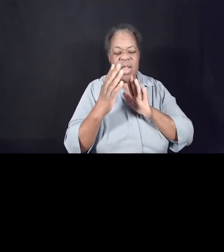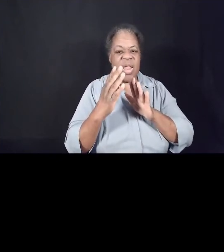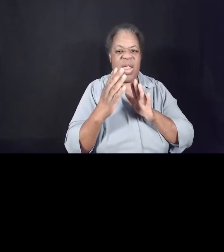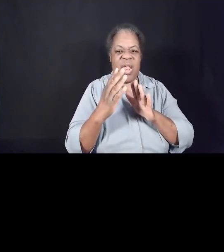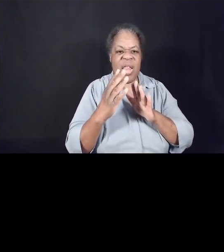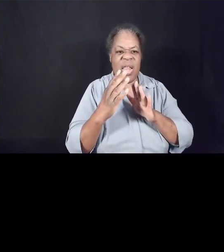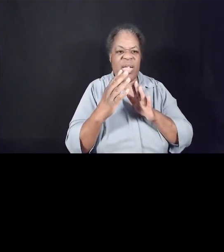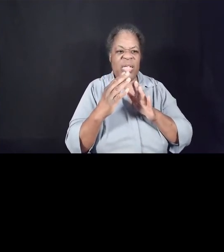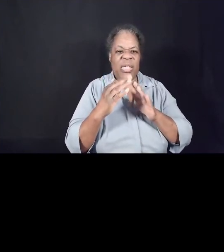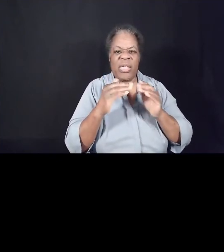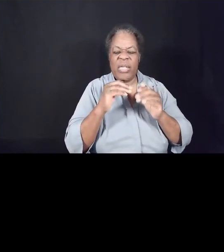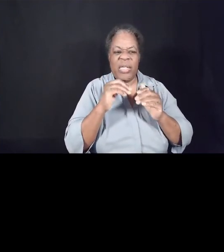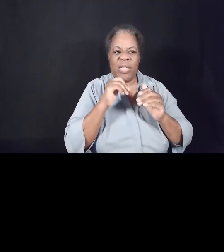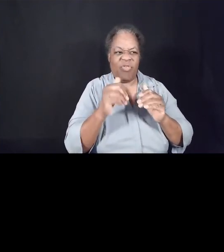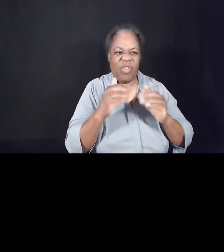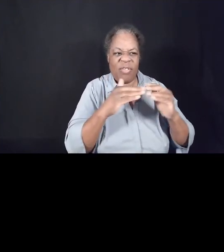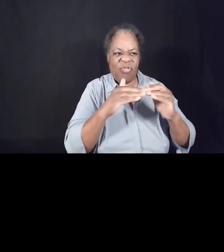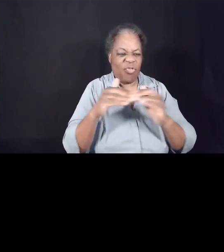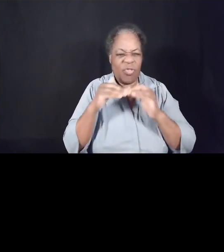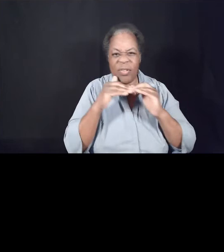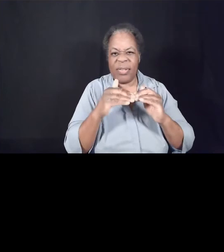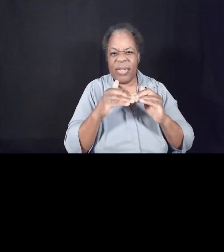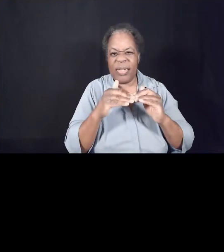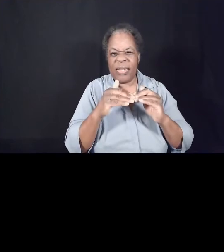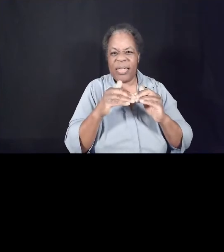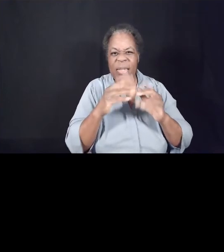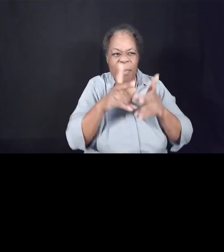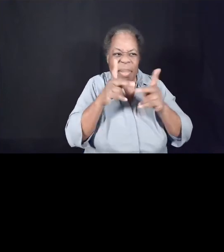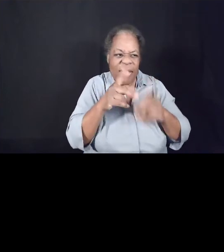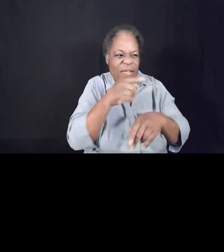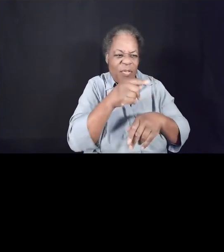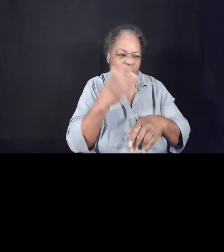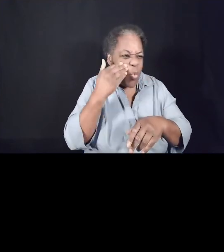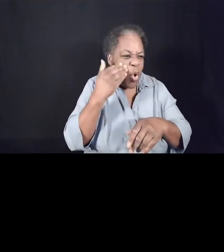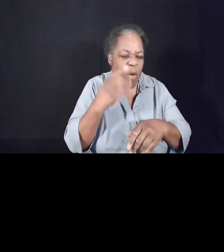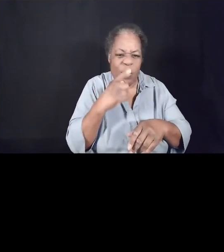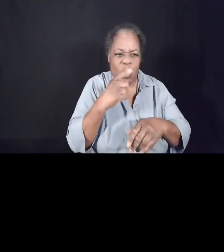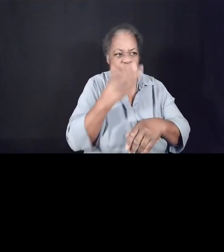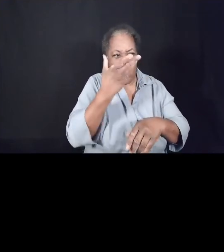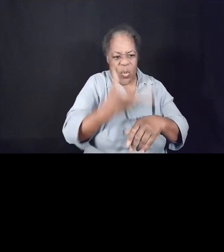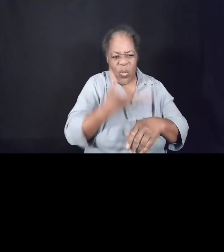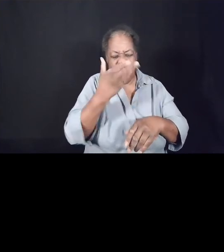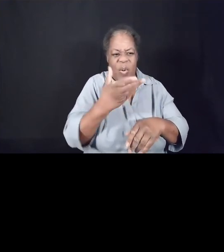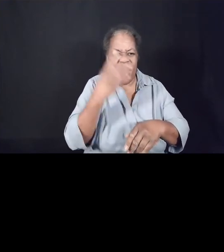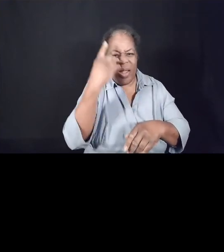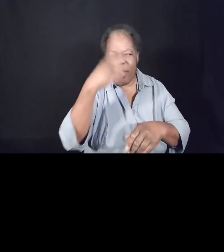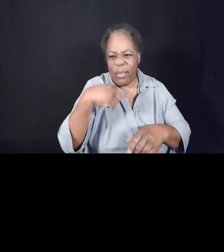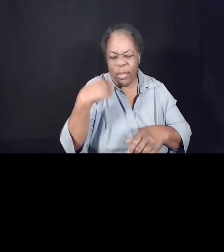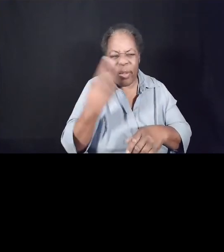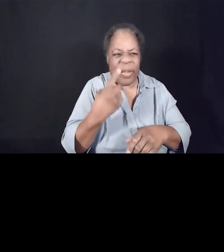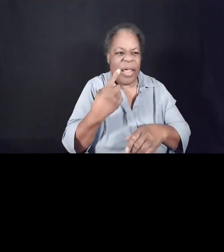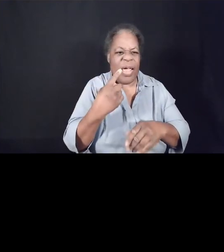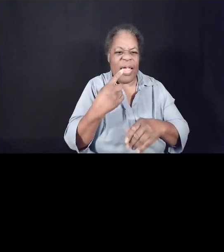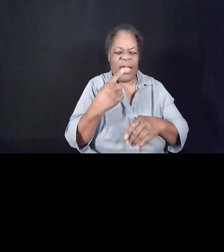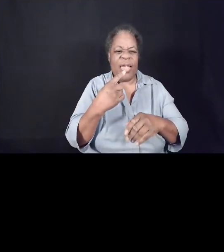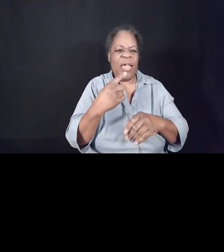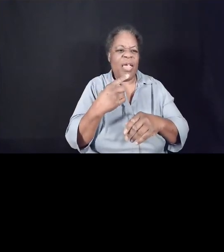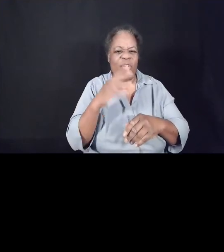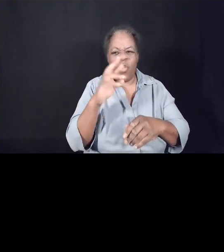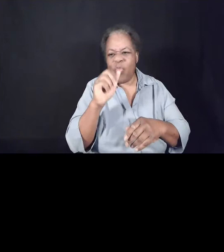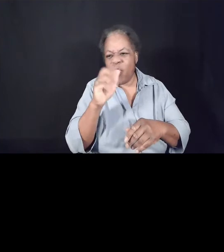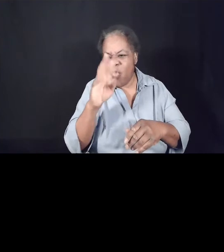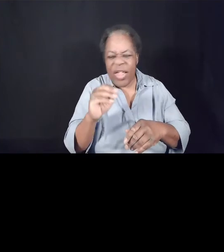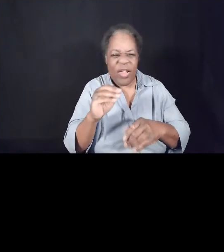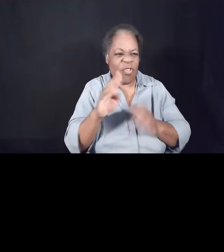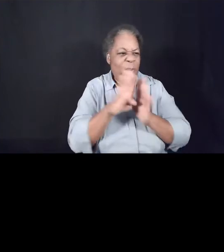and places where, you know, based on who you are and what you look like, your racial, ethnic background, your surname, or your physical